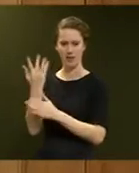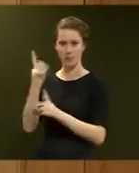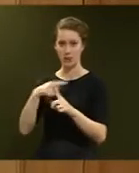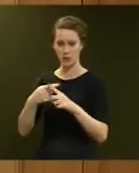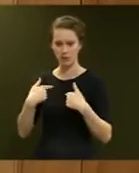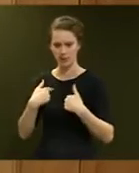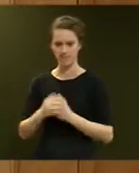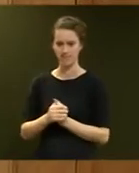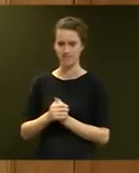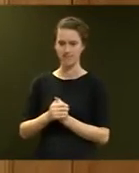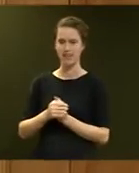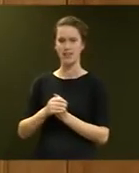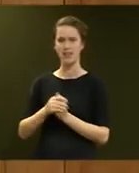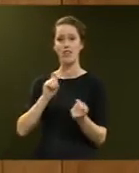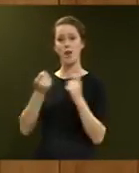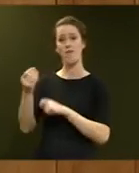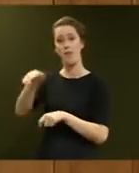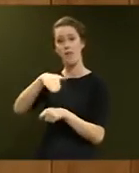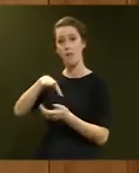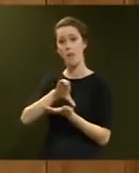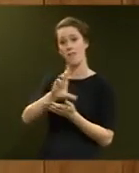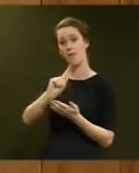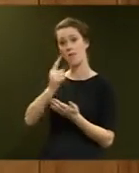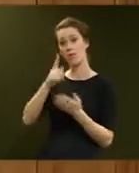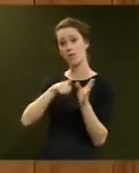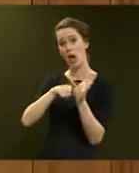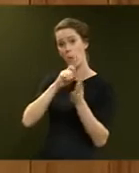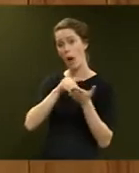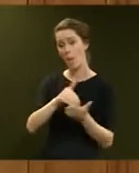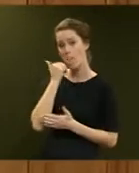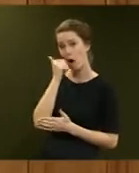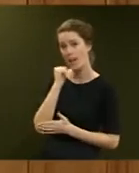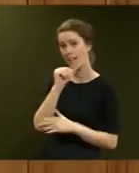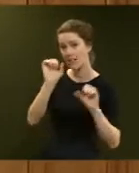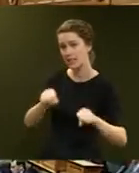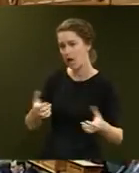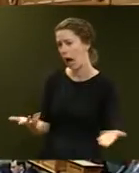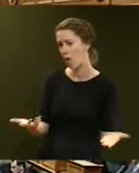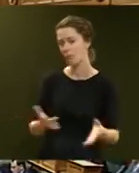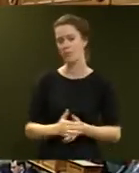Will the changes made by the Families Package from 1 July help Māori? If so, how?